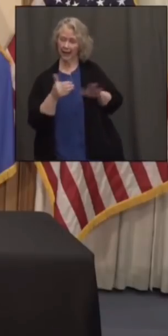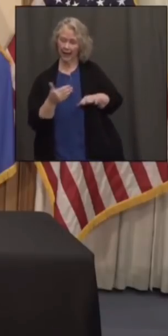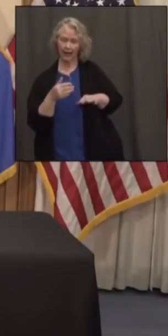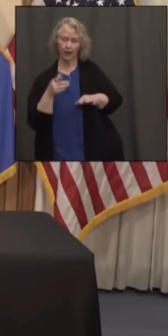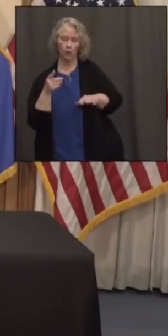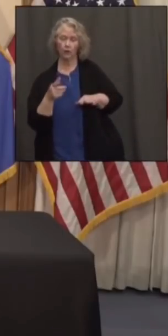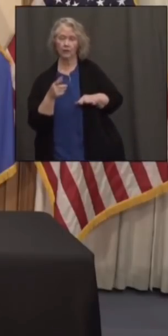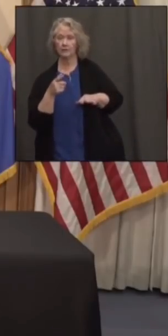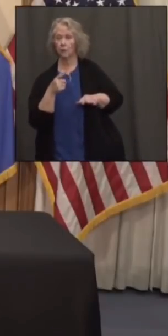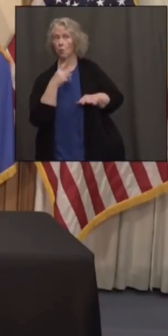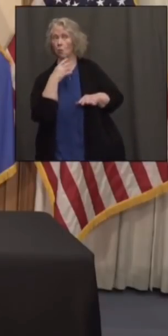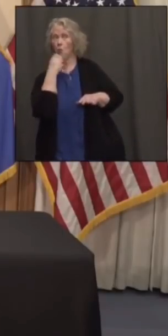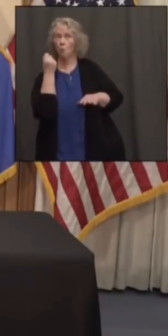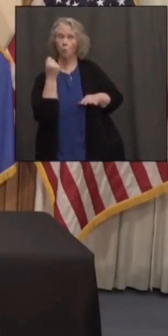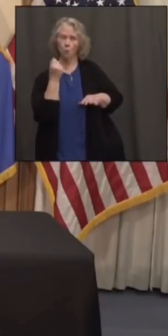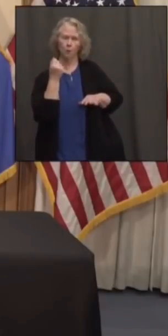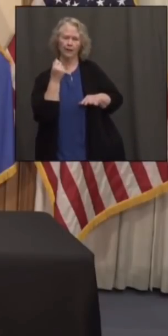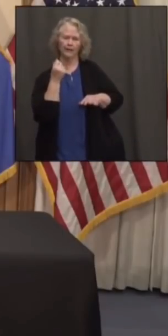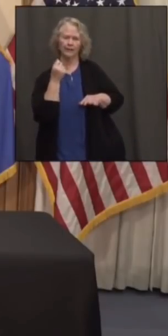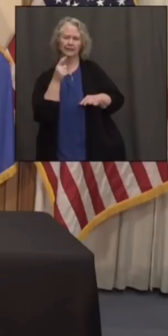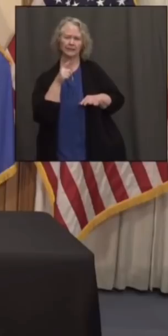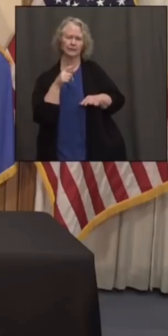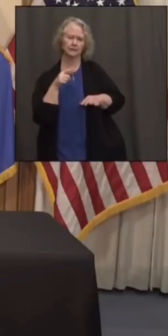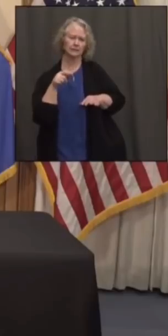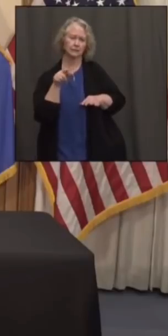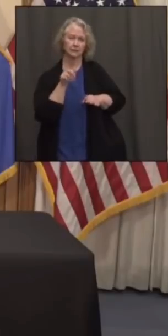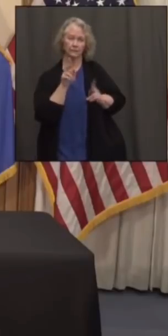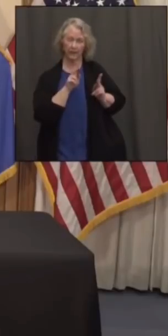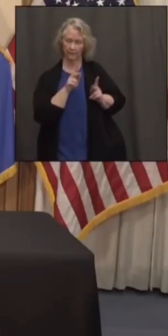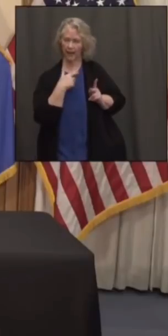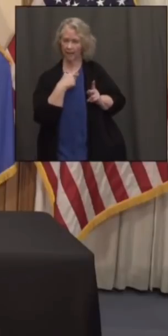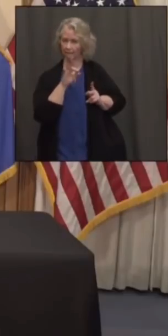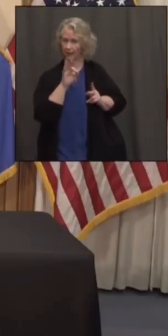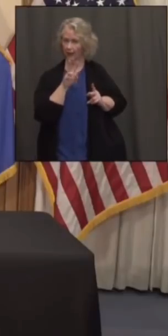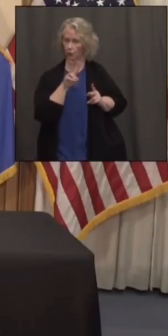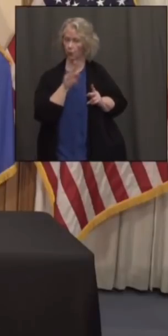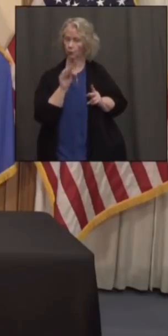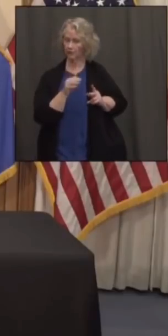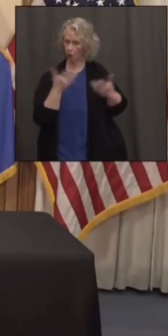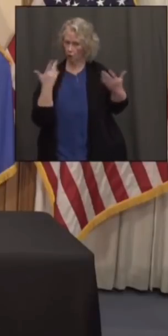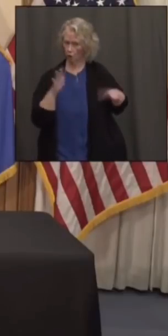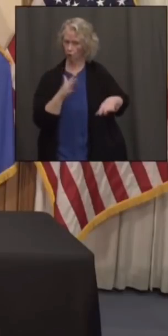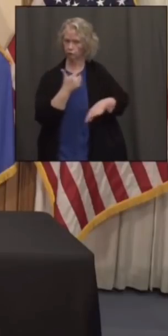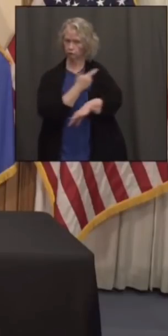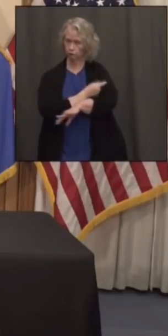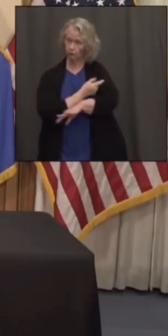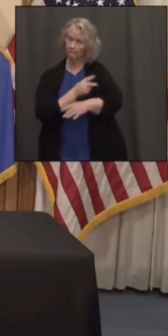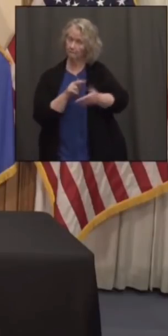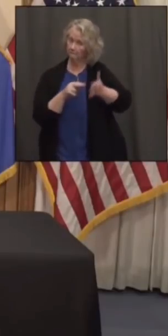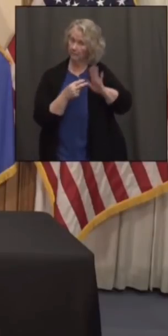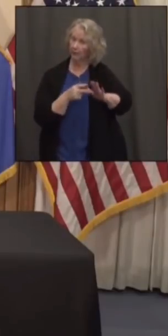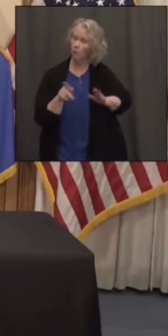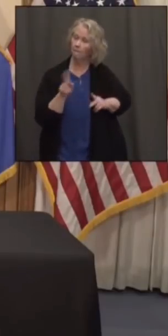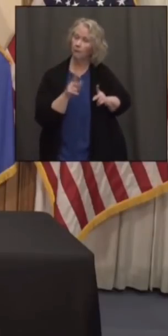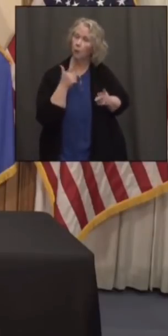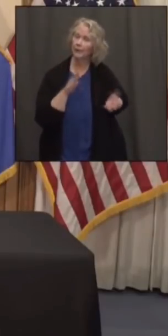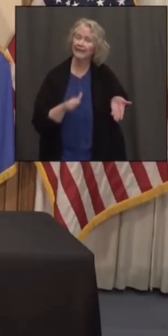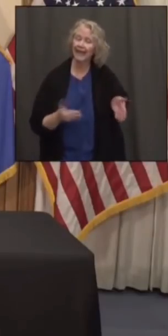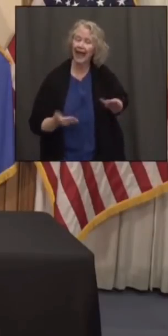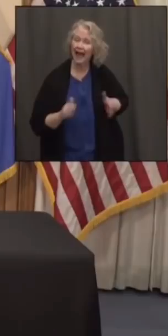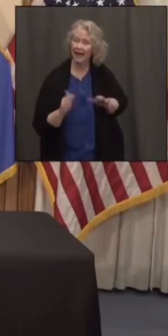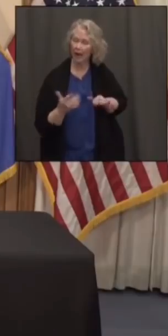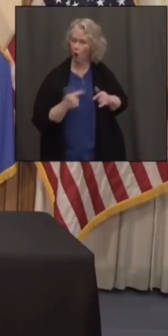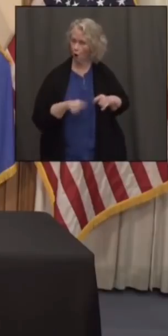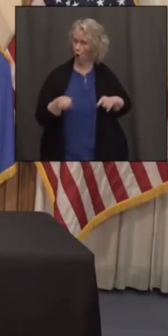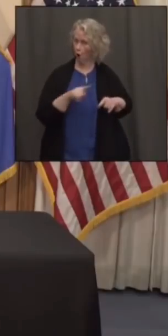oldest bracket is something like 92% vaccinated at this point. Are deaths now skewing younger, or is that a phenomenon